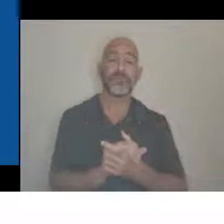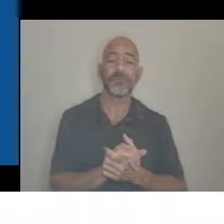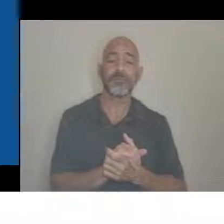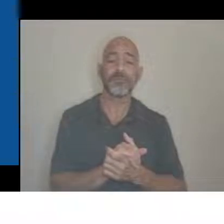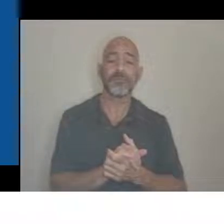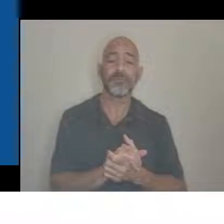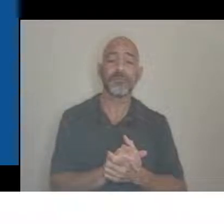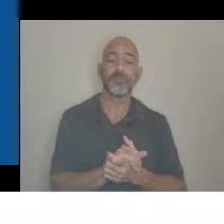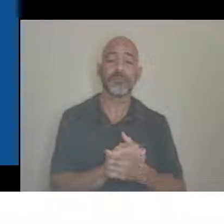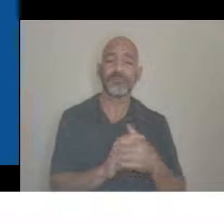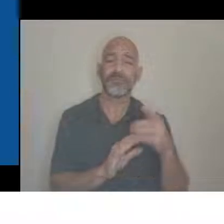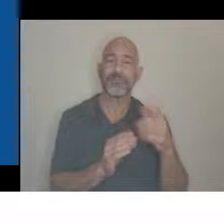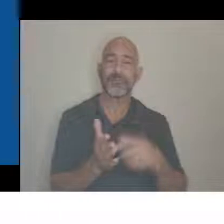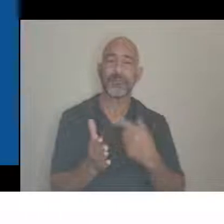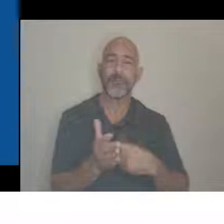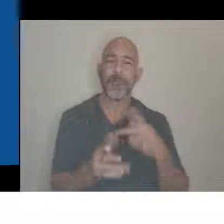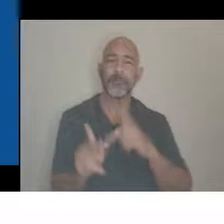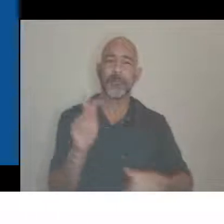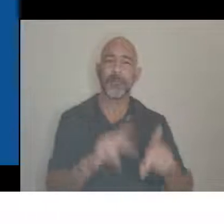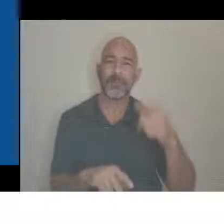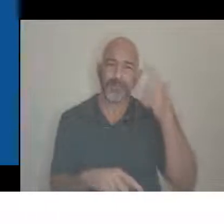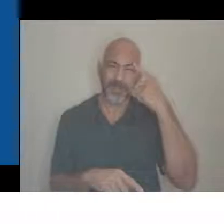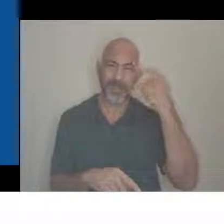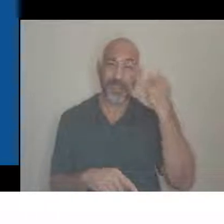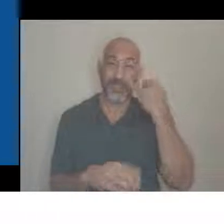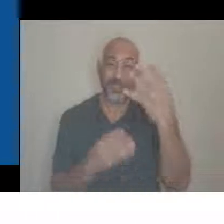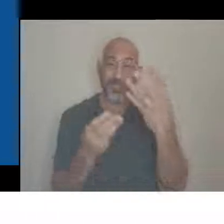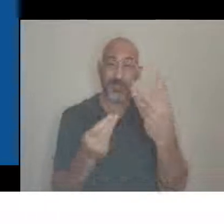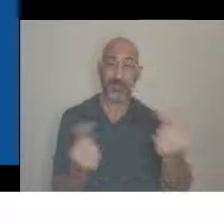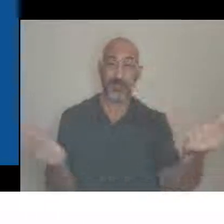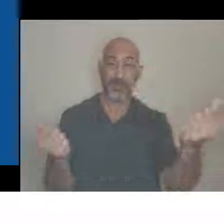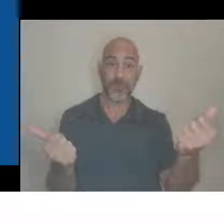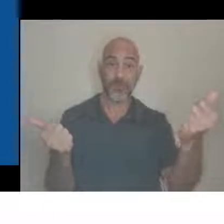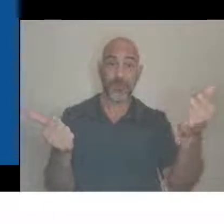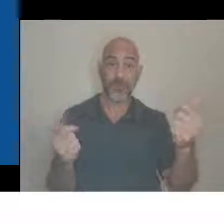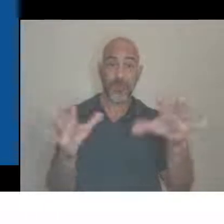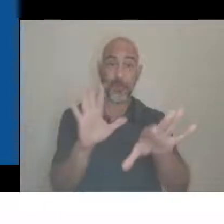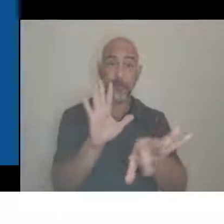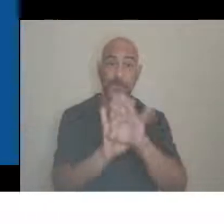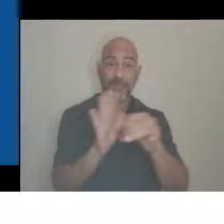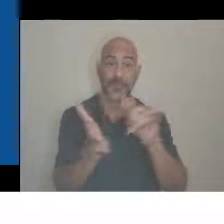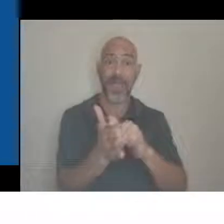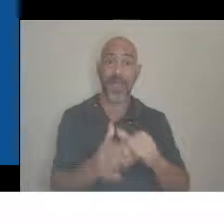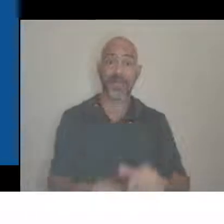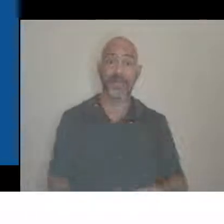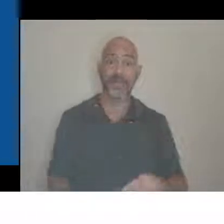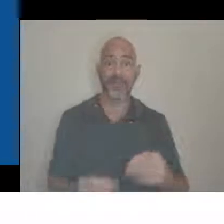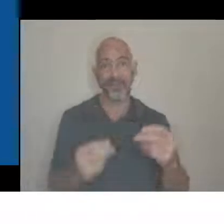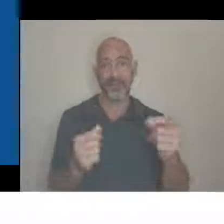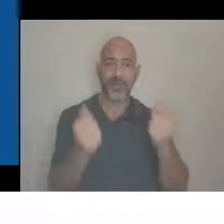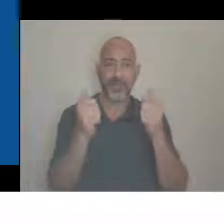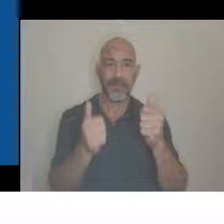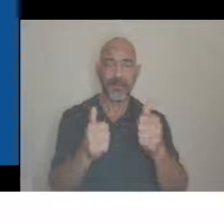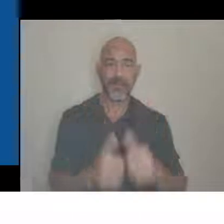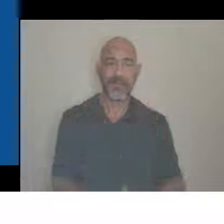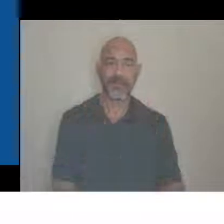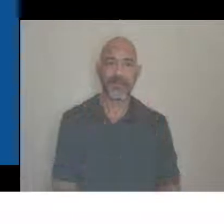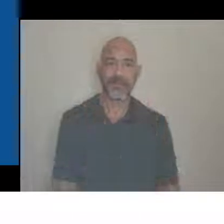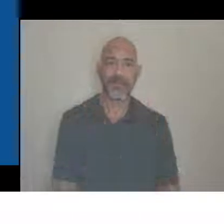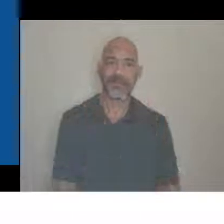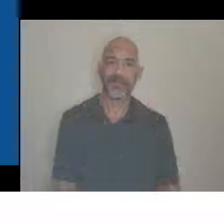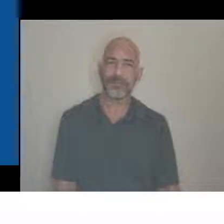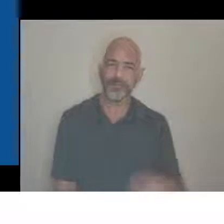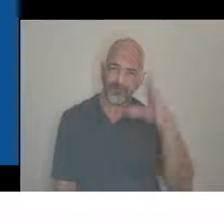moment, would choose that. And that would be their choice for life. Not all people with